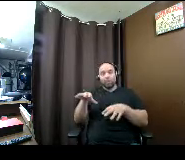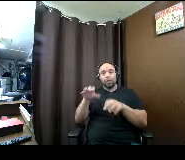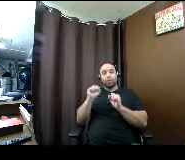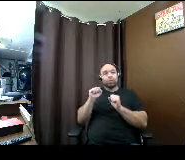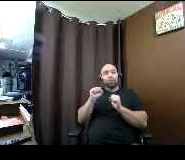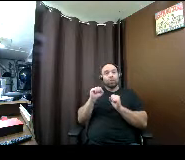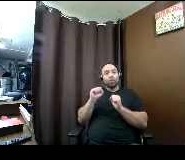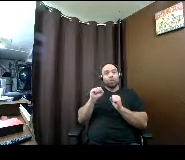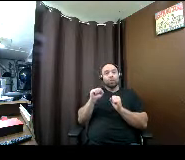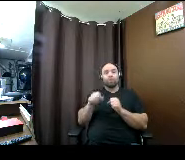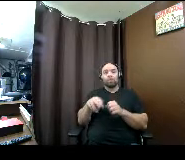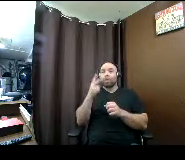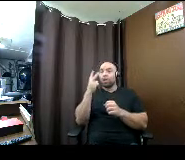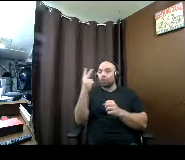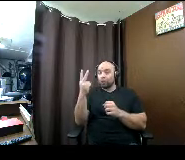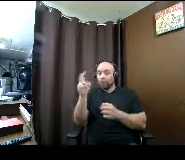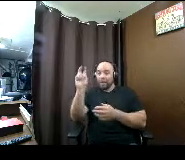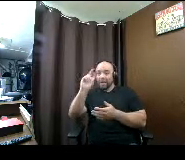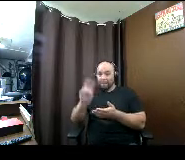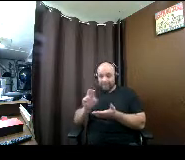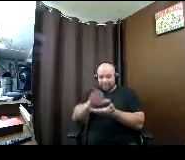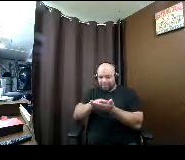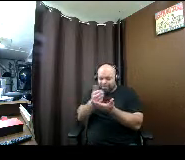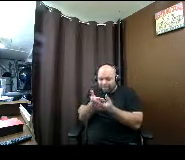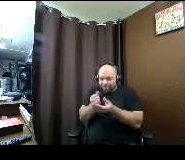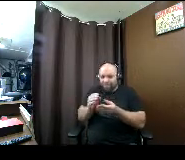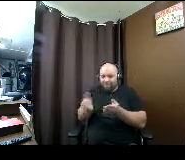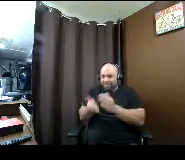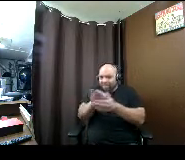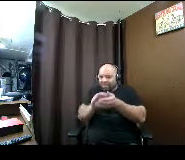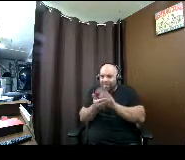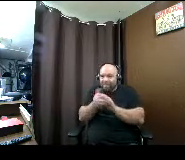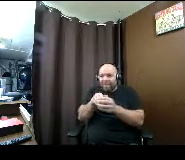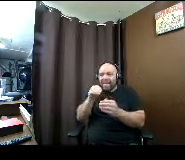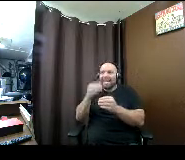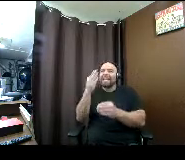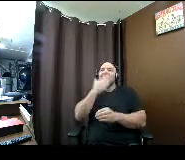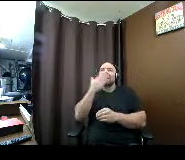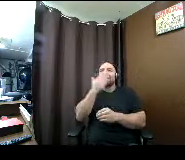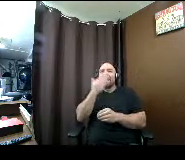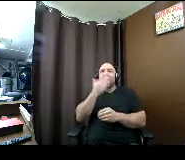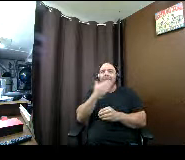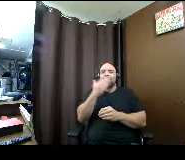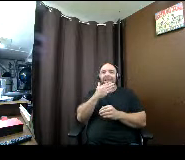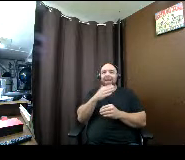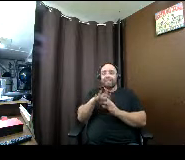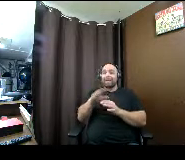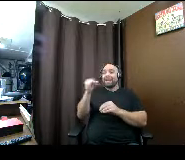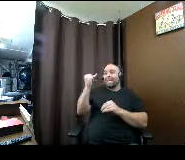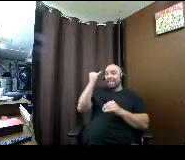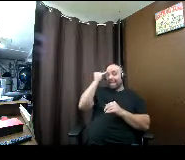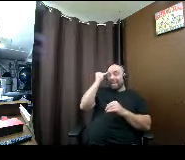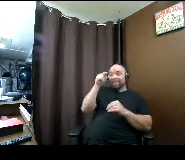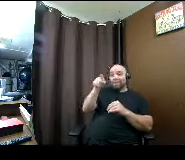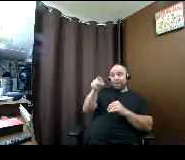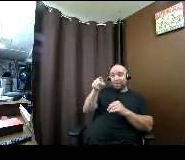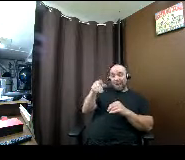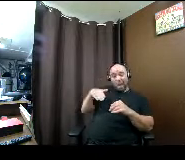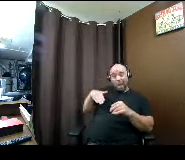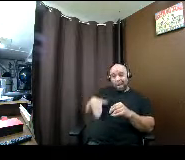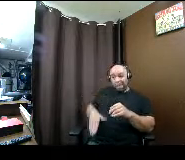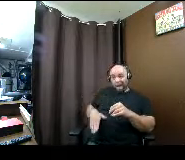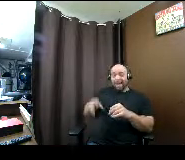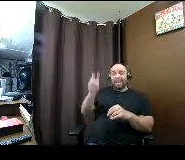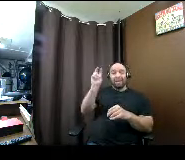wrapped them up in napkins and put them in my pocket um spoilers uh if you are pocketing pizza for dinner um you probably